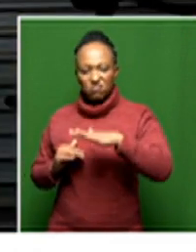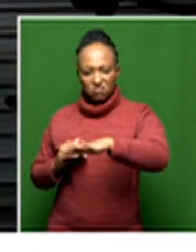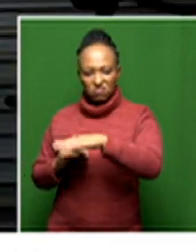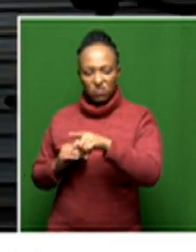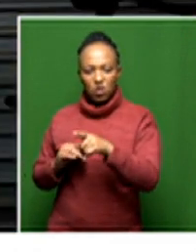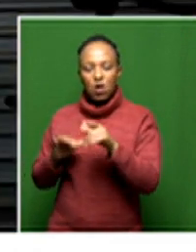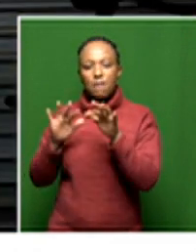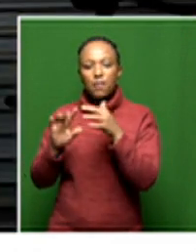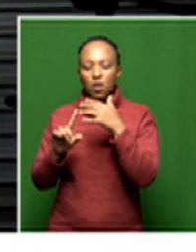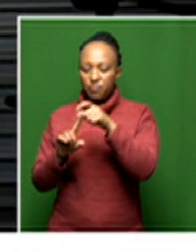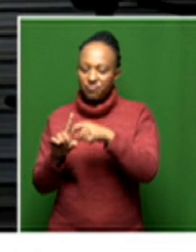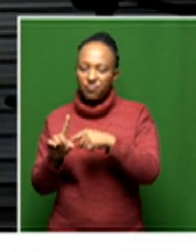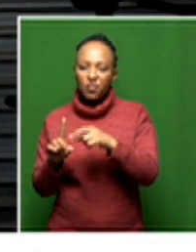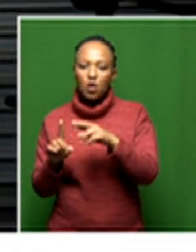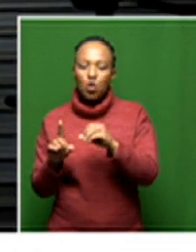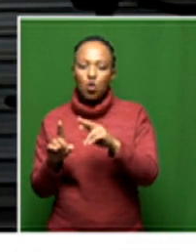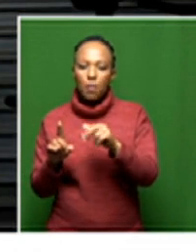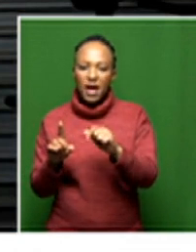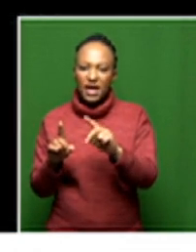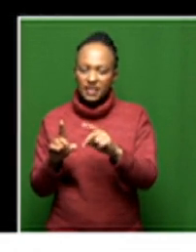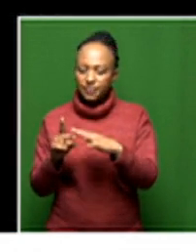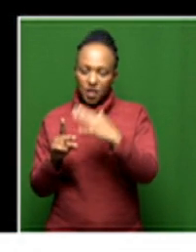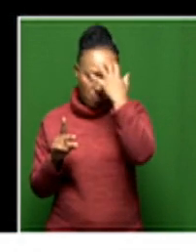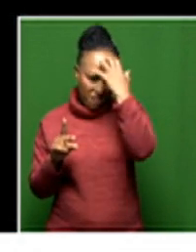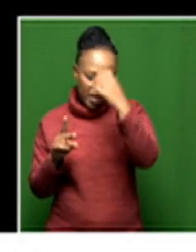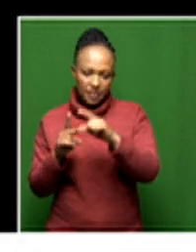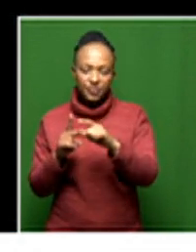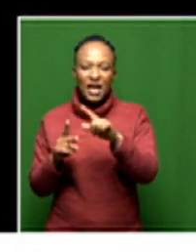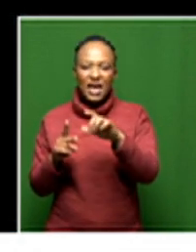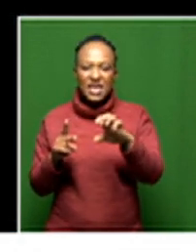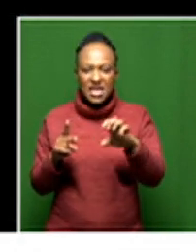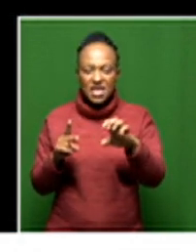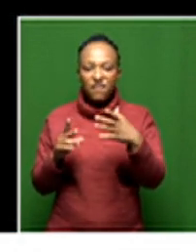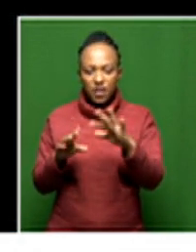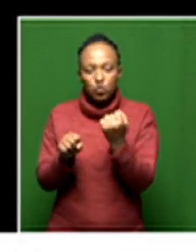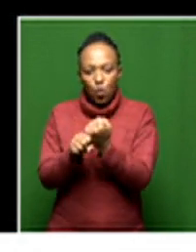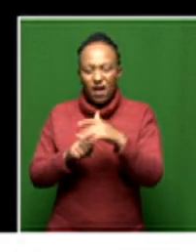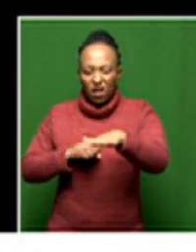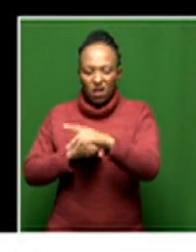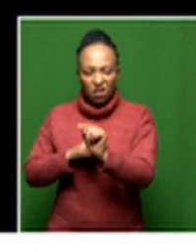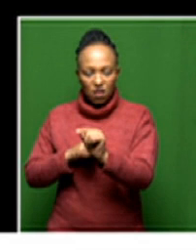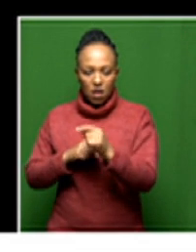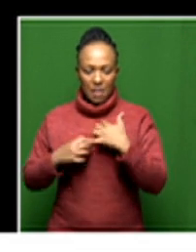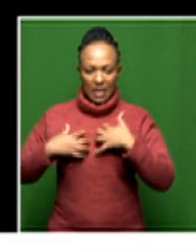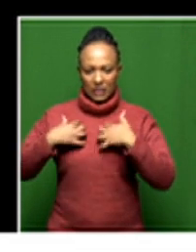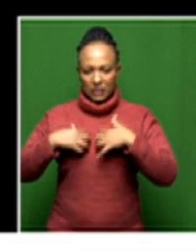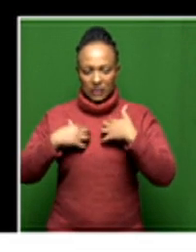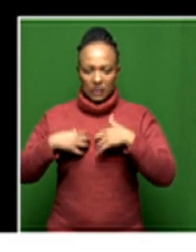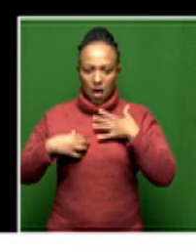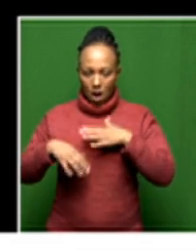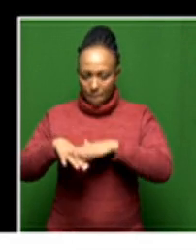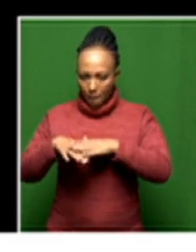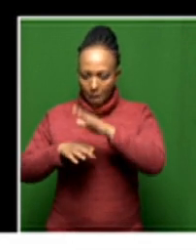robert broom and professor lee burger have worked at that site so i'm really excited to re